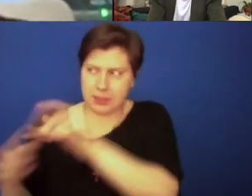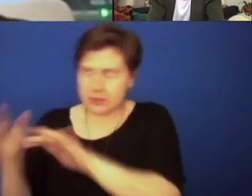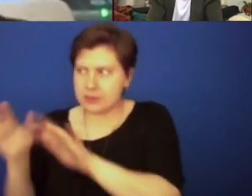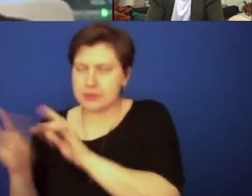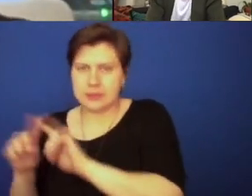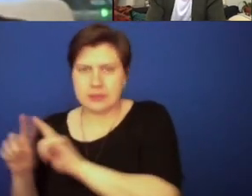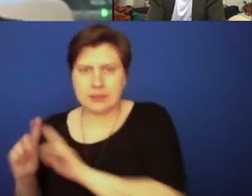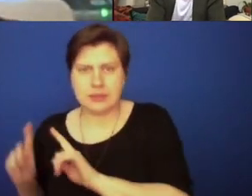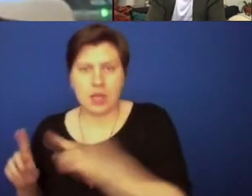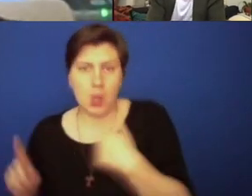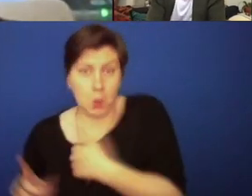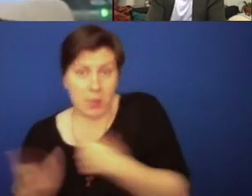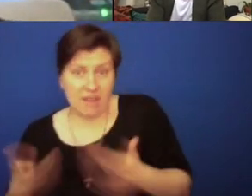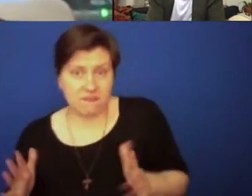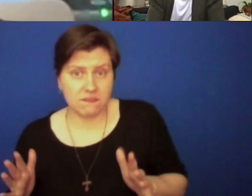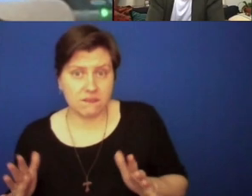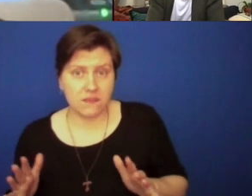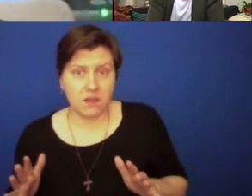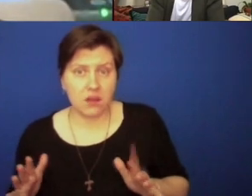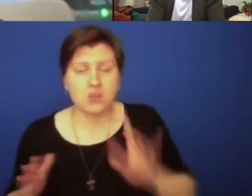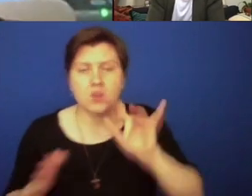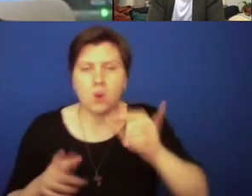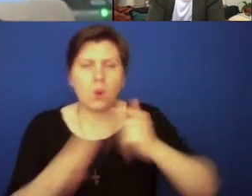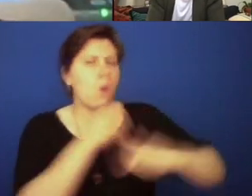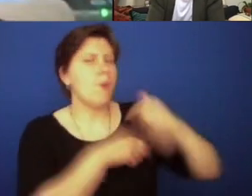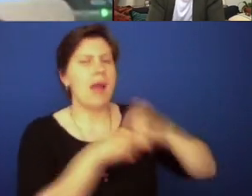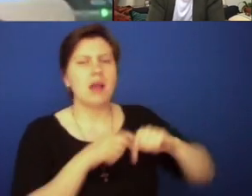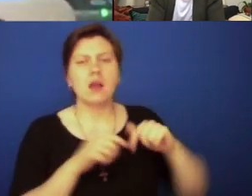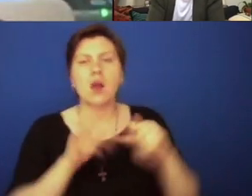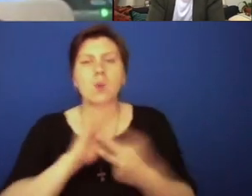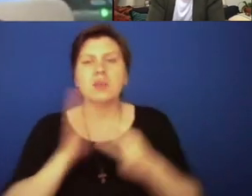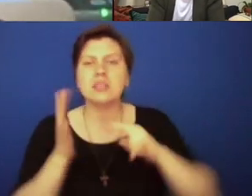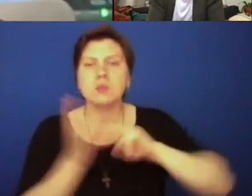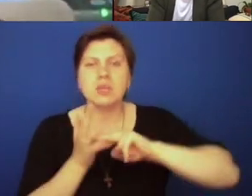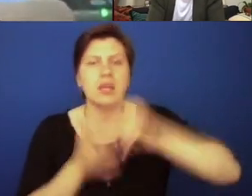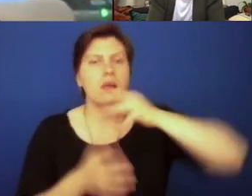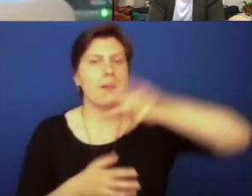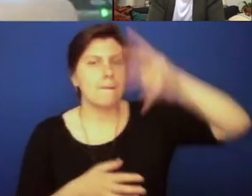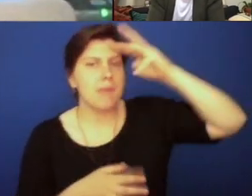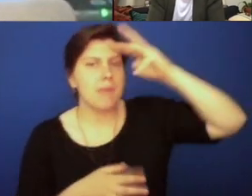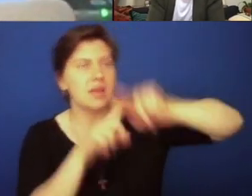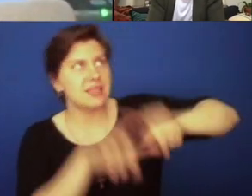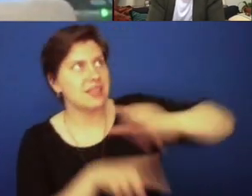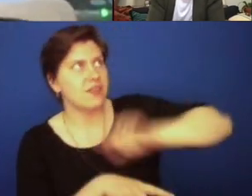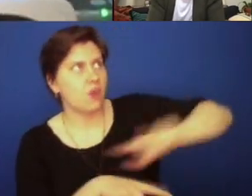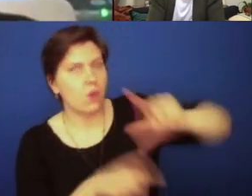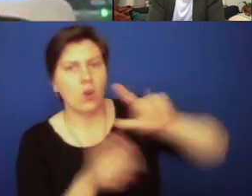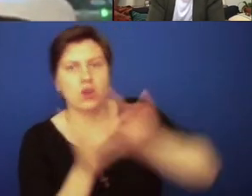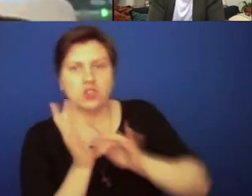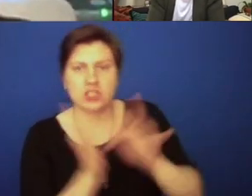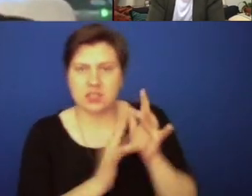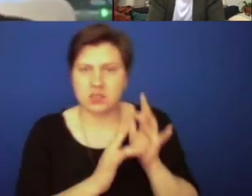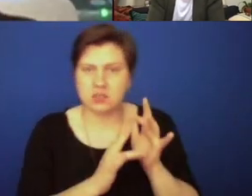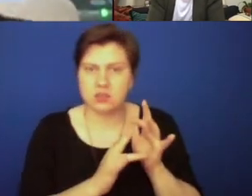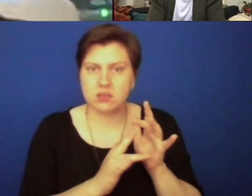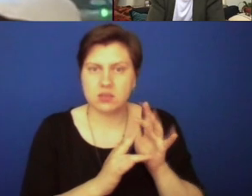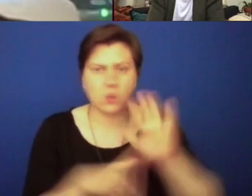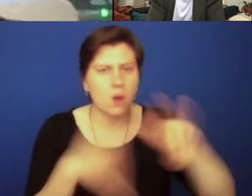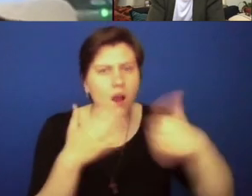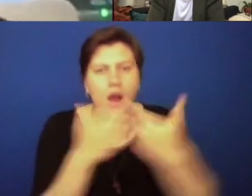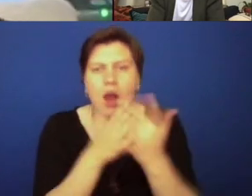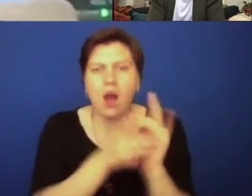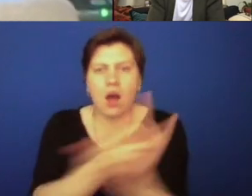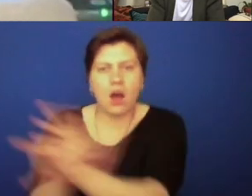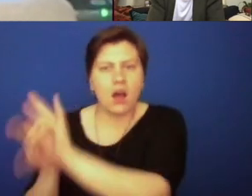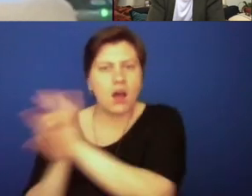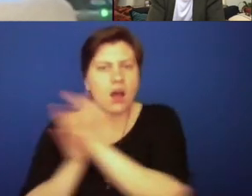you know, so going back to that, that understanding of what does it mean to be baptized in the Lord, baptized in Christ Jesus, we're all one, we're all equal